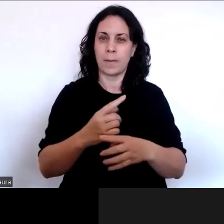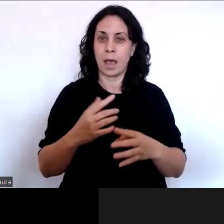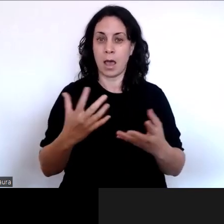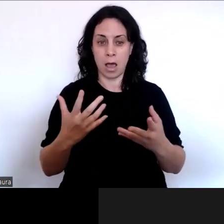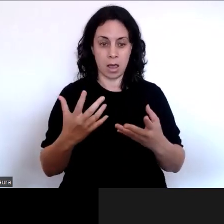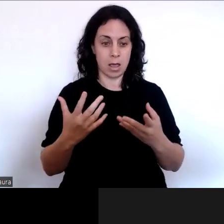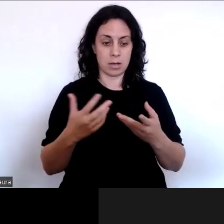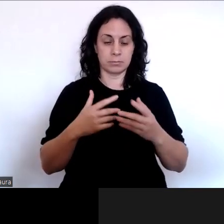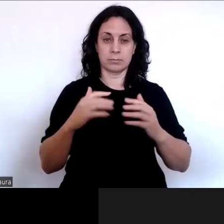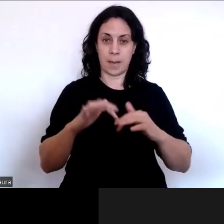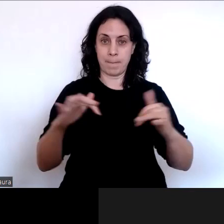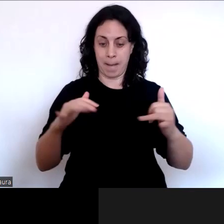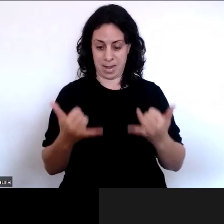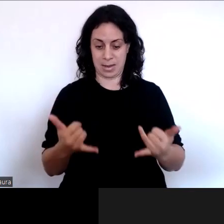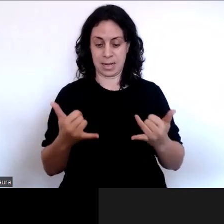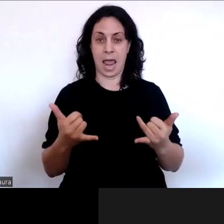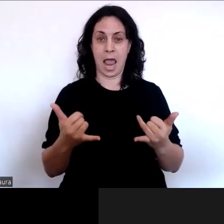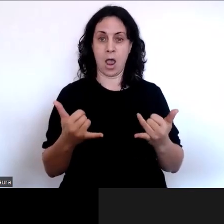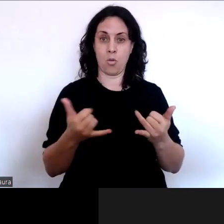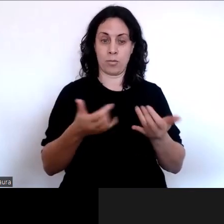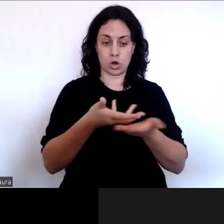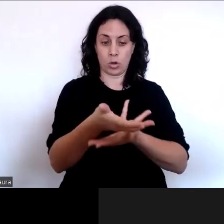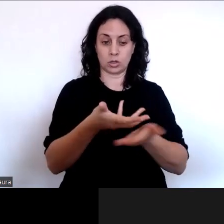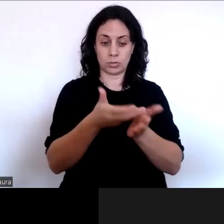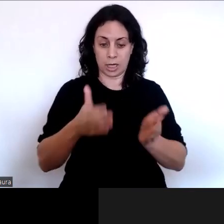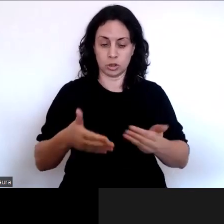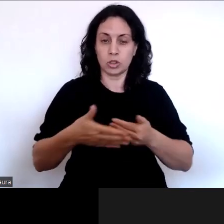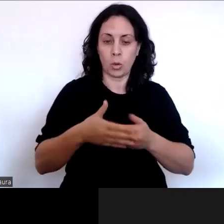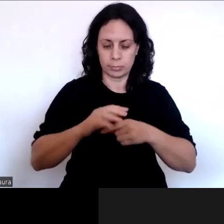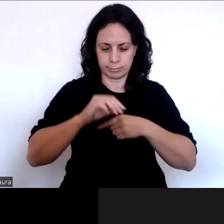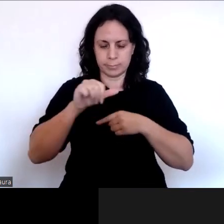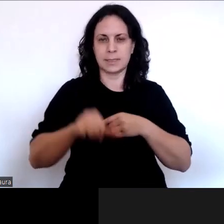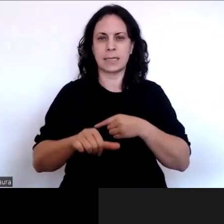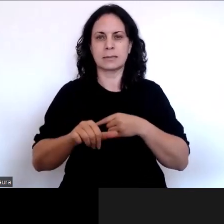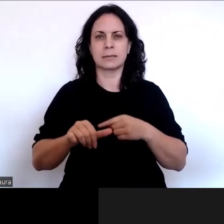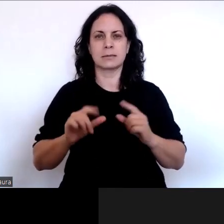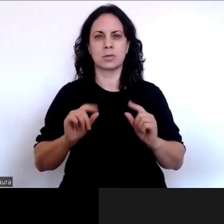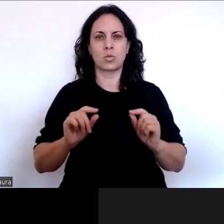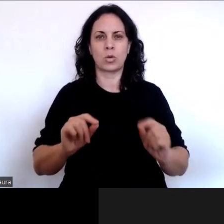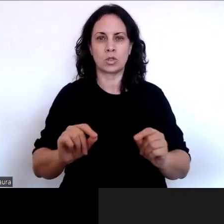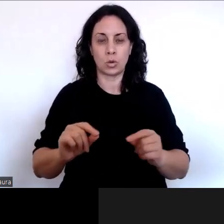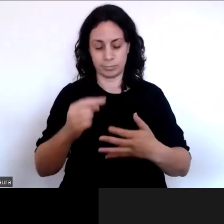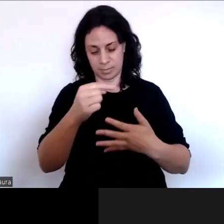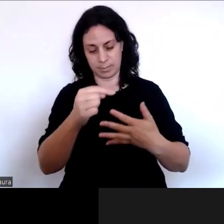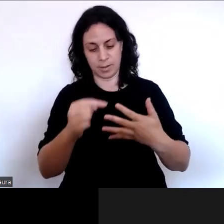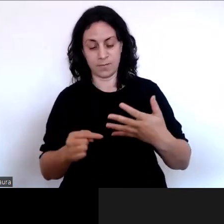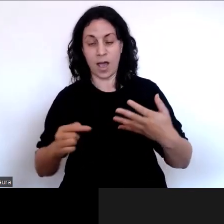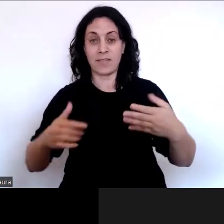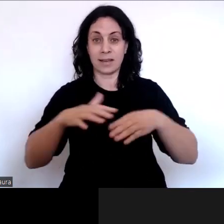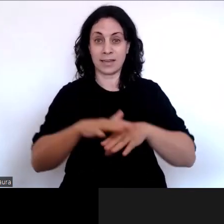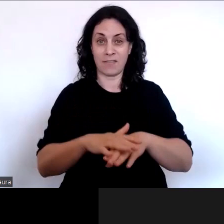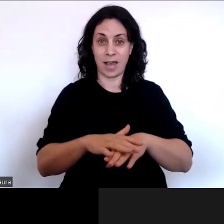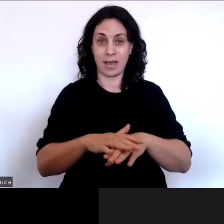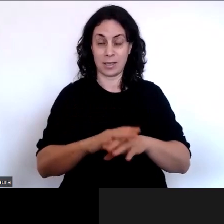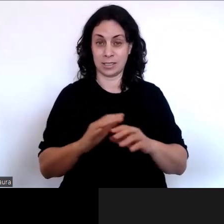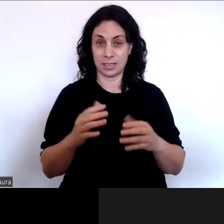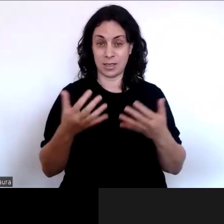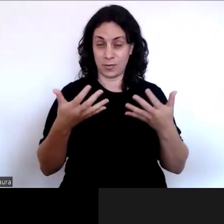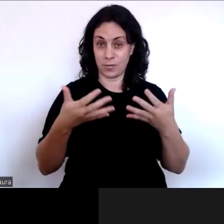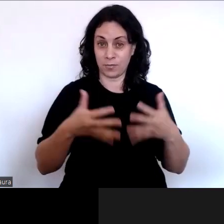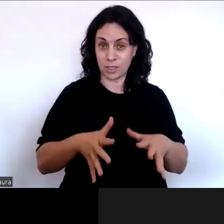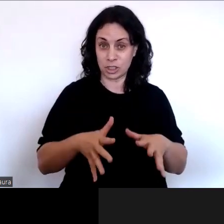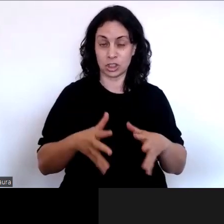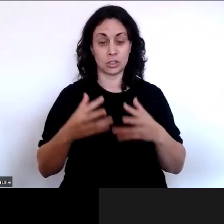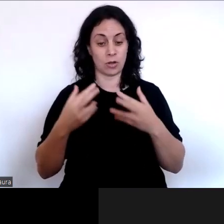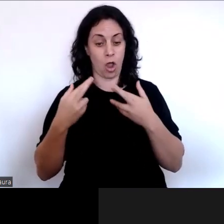this public consultation closes. And then once we've gone through those five things, hopefully we should have some time